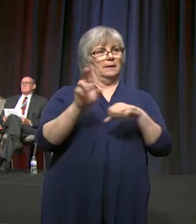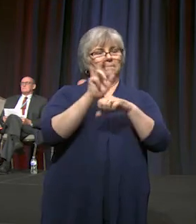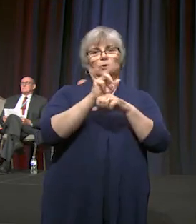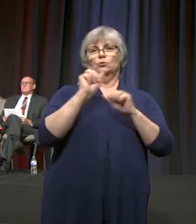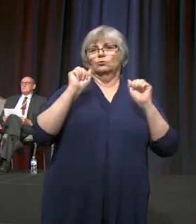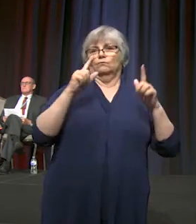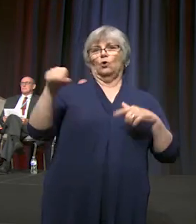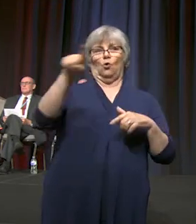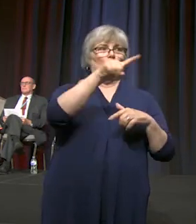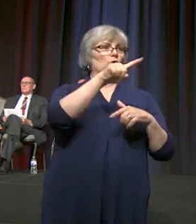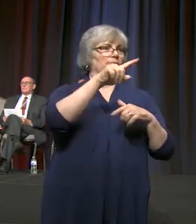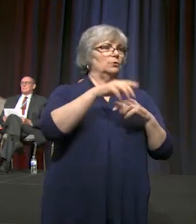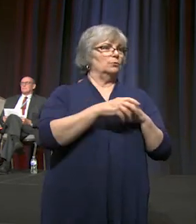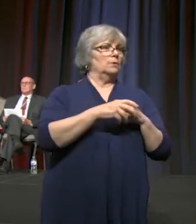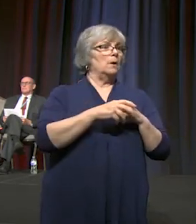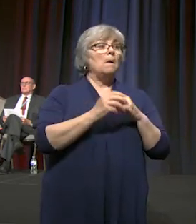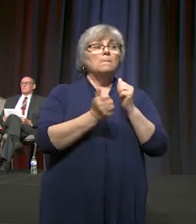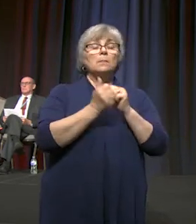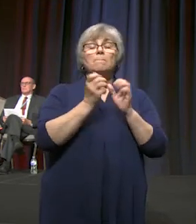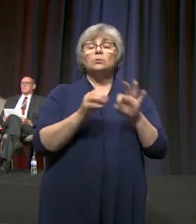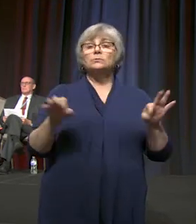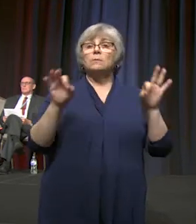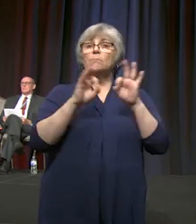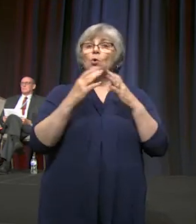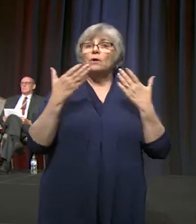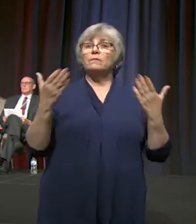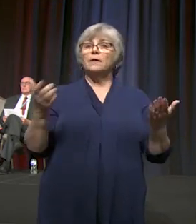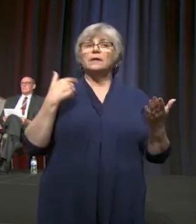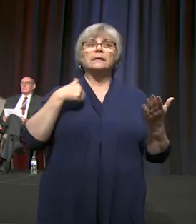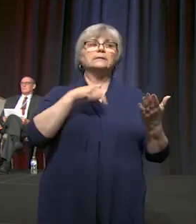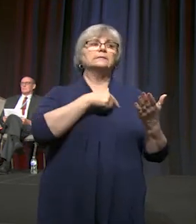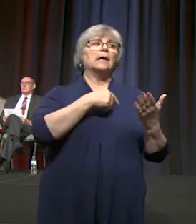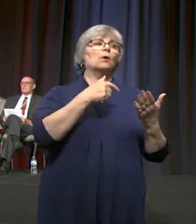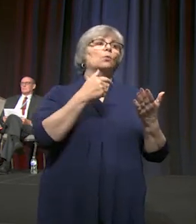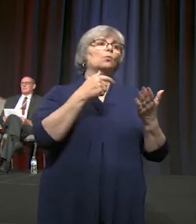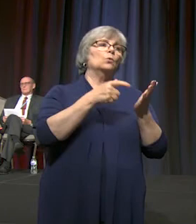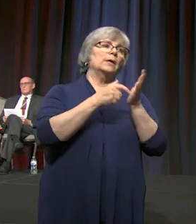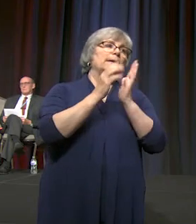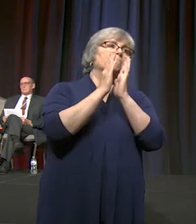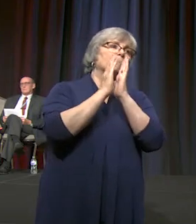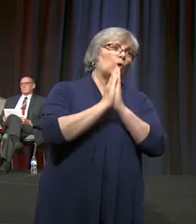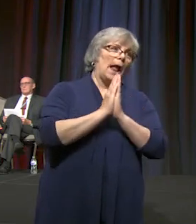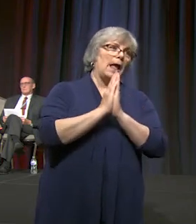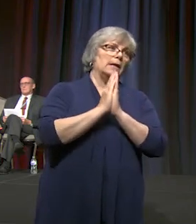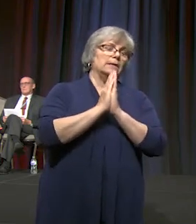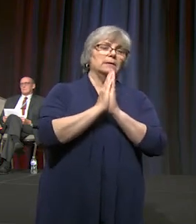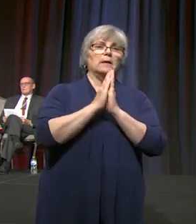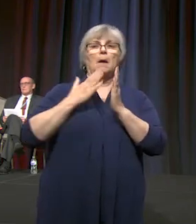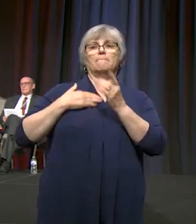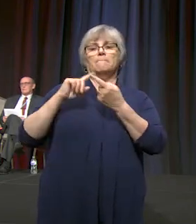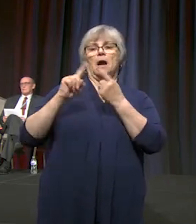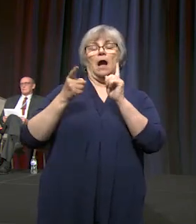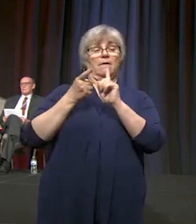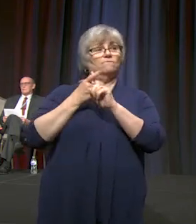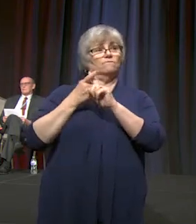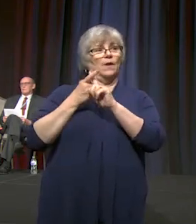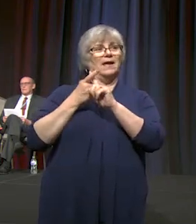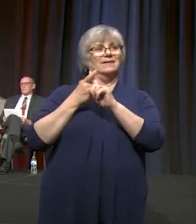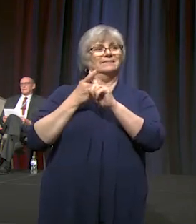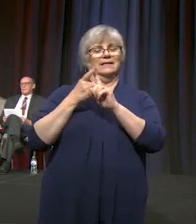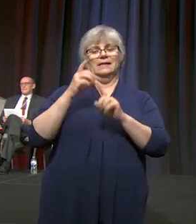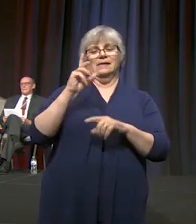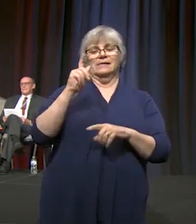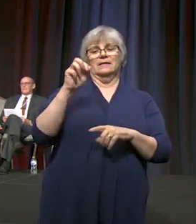but the most important thing is that we pray. I'm going to ask my friend and colleague, Kara Oliver,